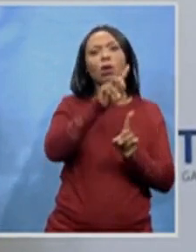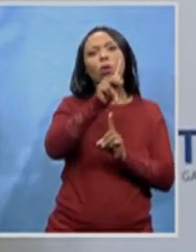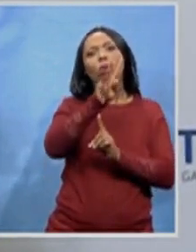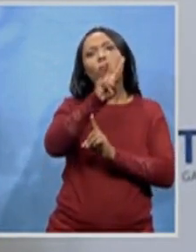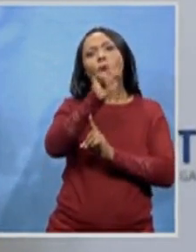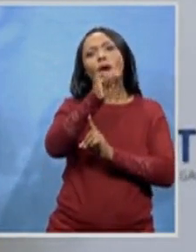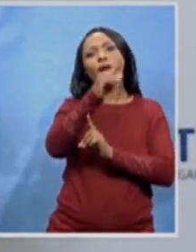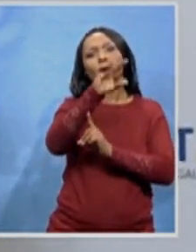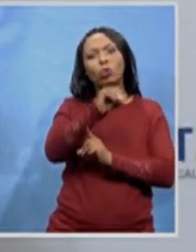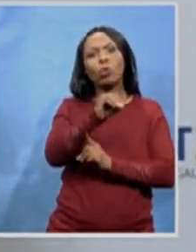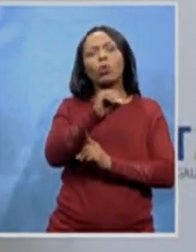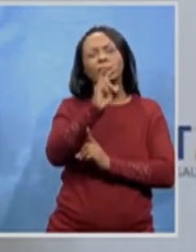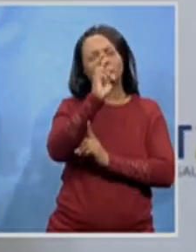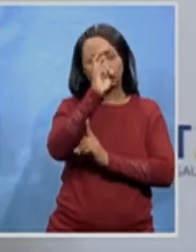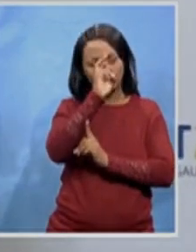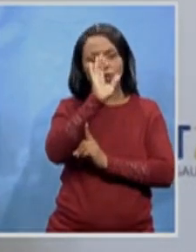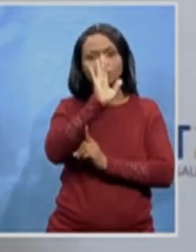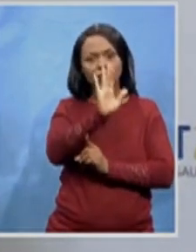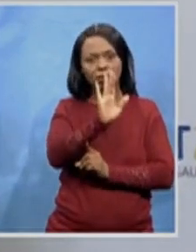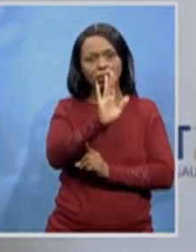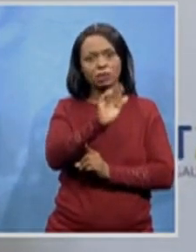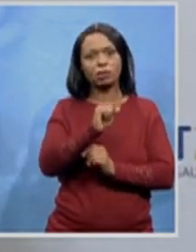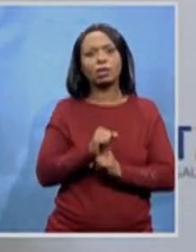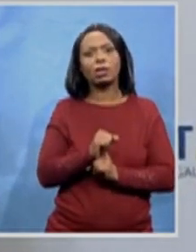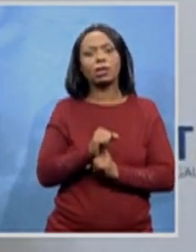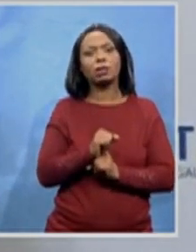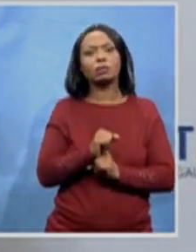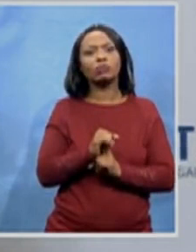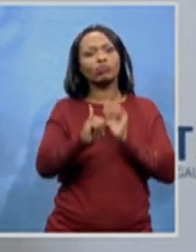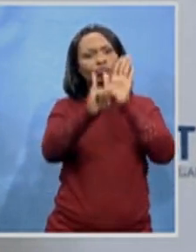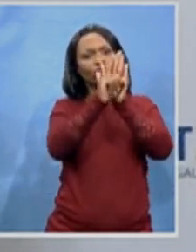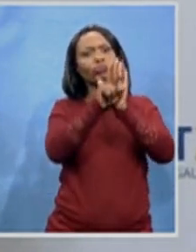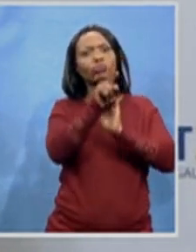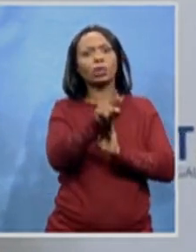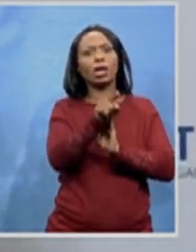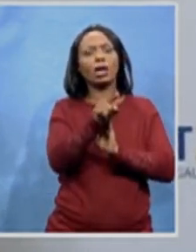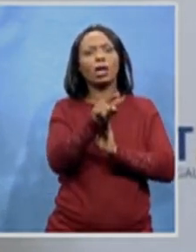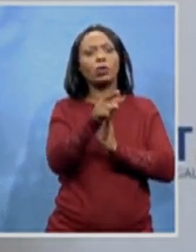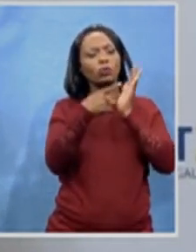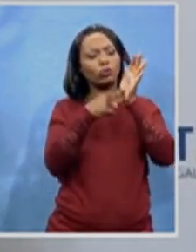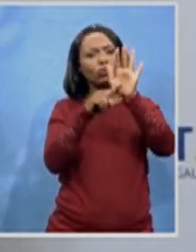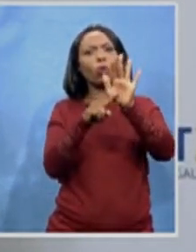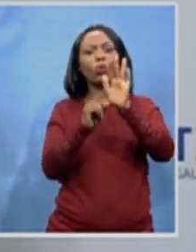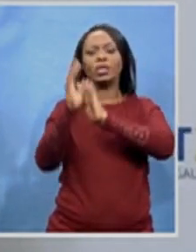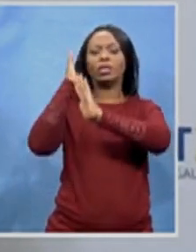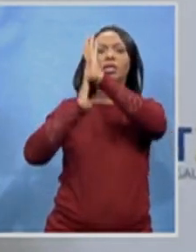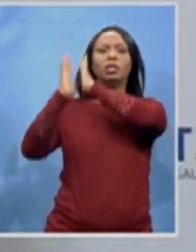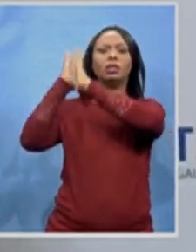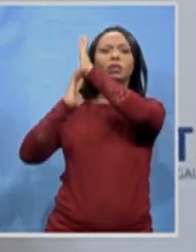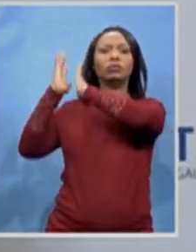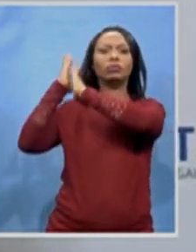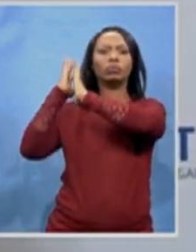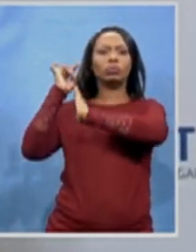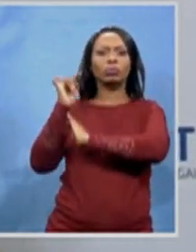symbolic of where we come from, the talent from the back rooms, a